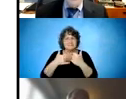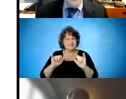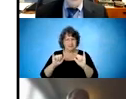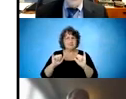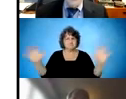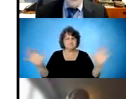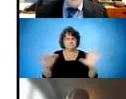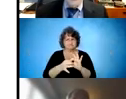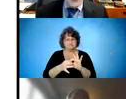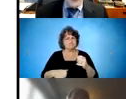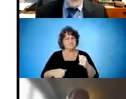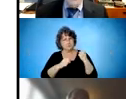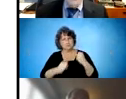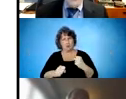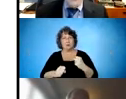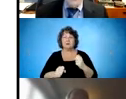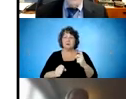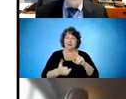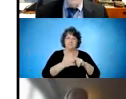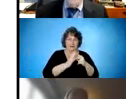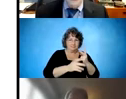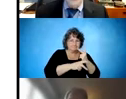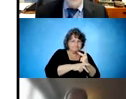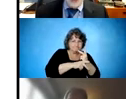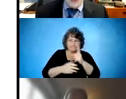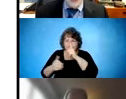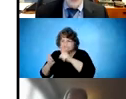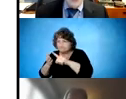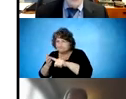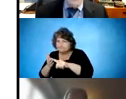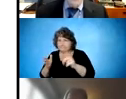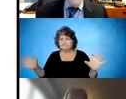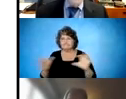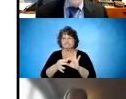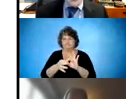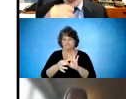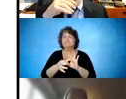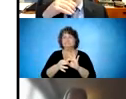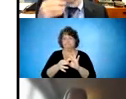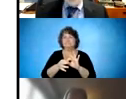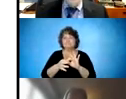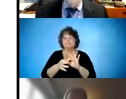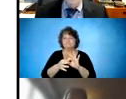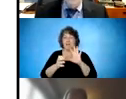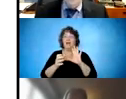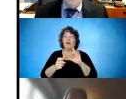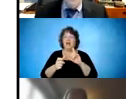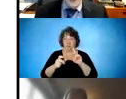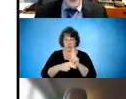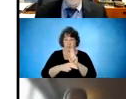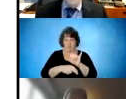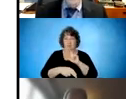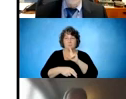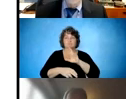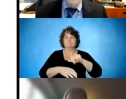We combine the care with the research, with the programmatic, and it's not just research or care, but it's programs that